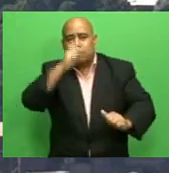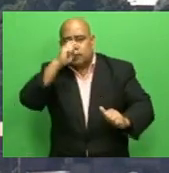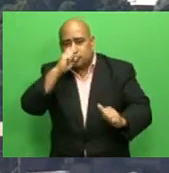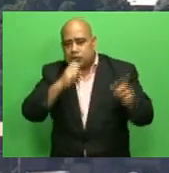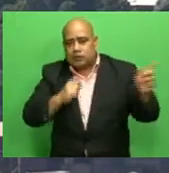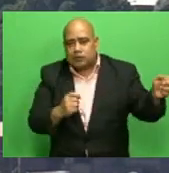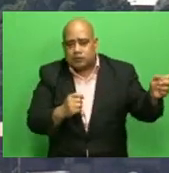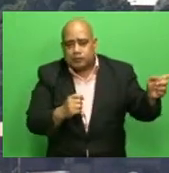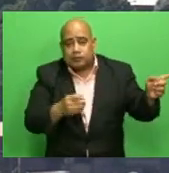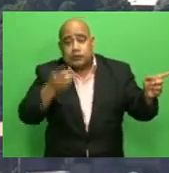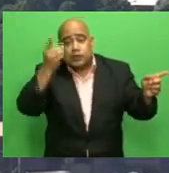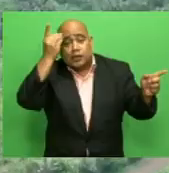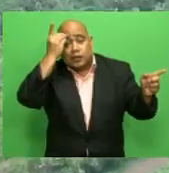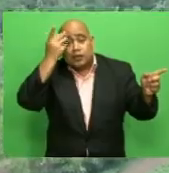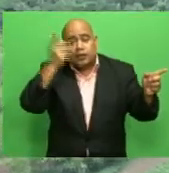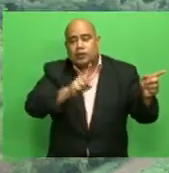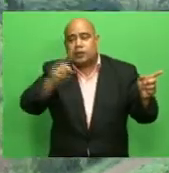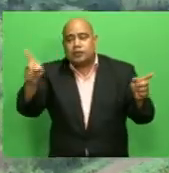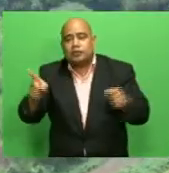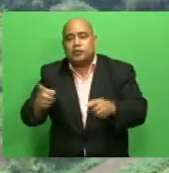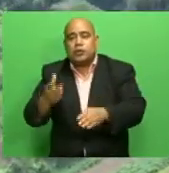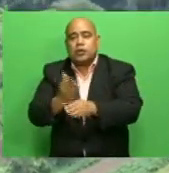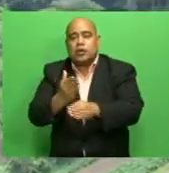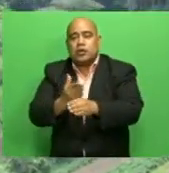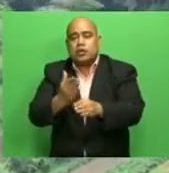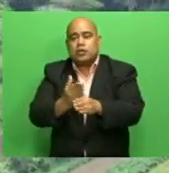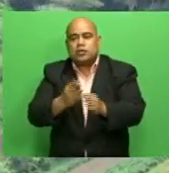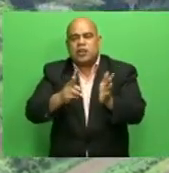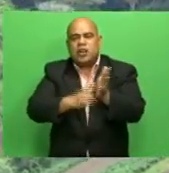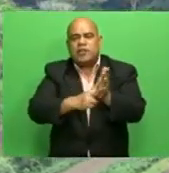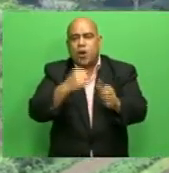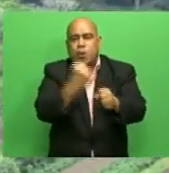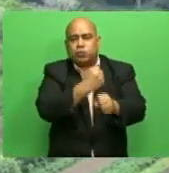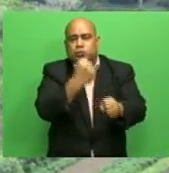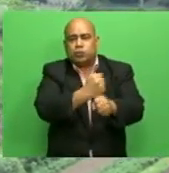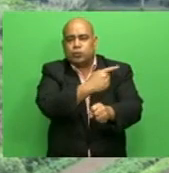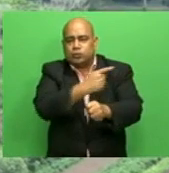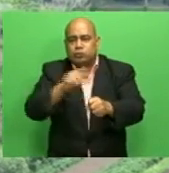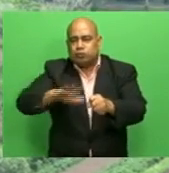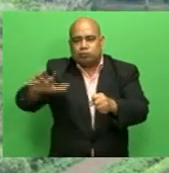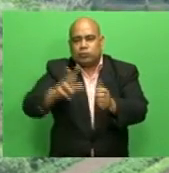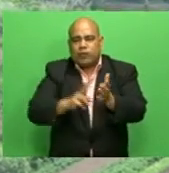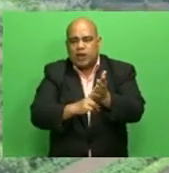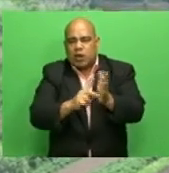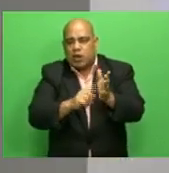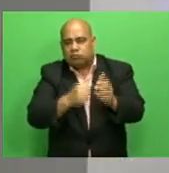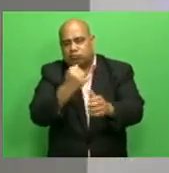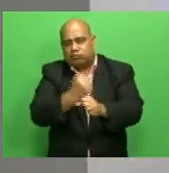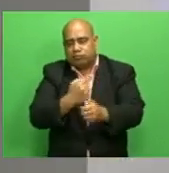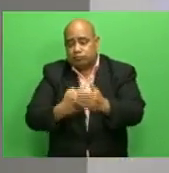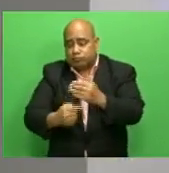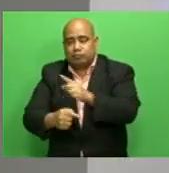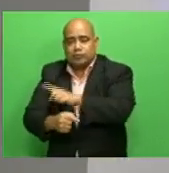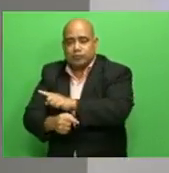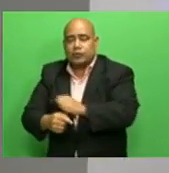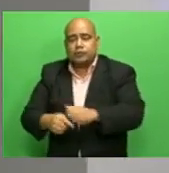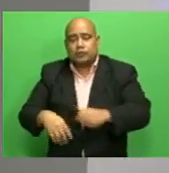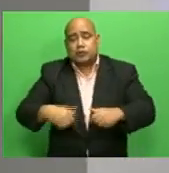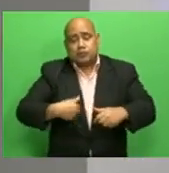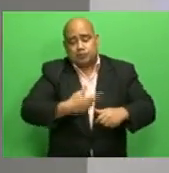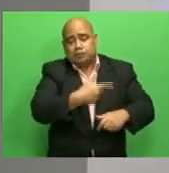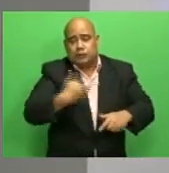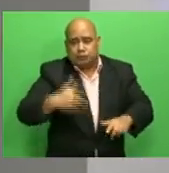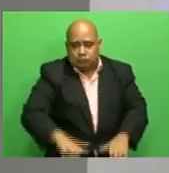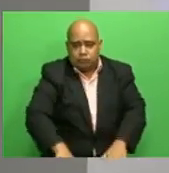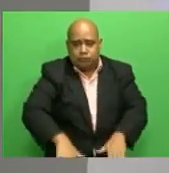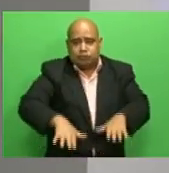gold mine, and his parents had to farm to meet his education needs. Where we grew up, it's in the middle of, for those of you